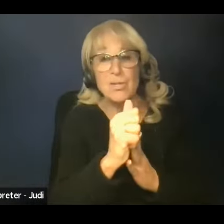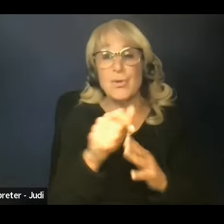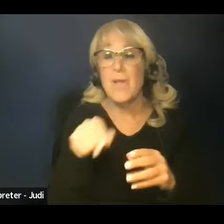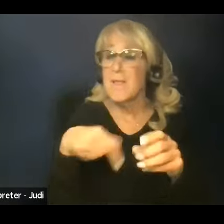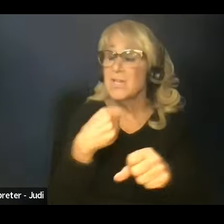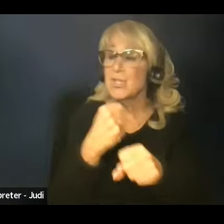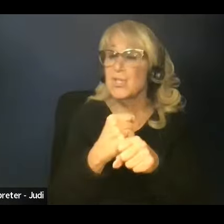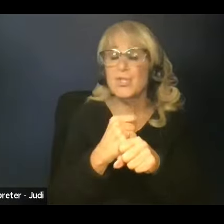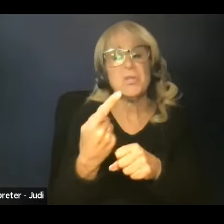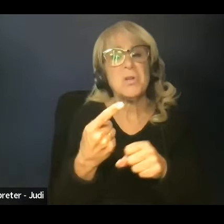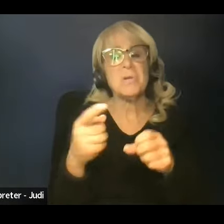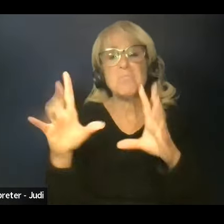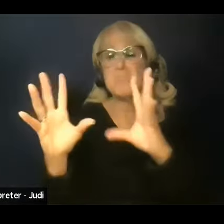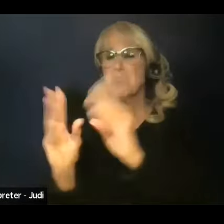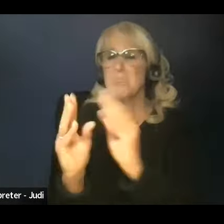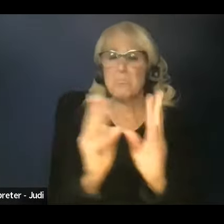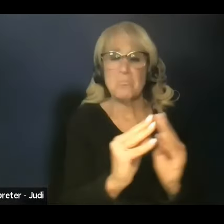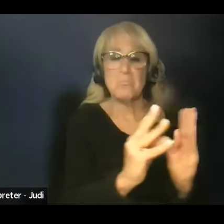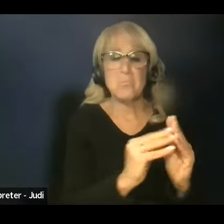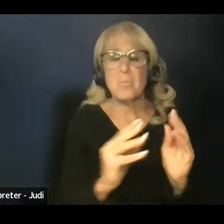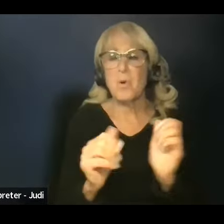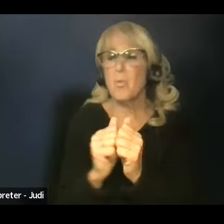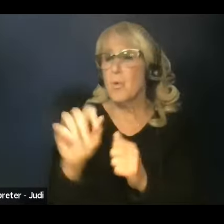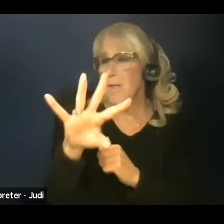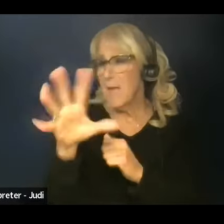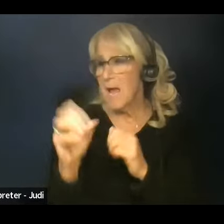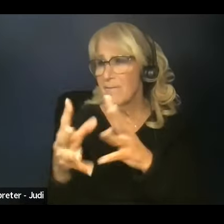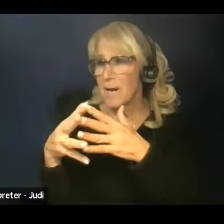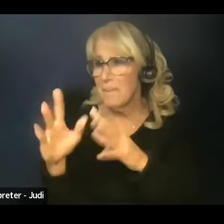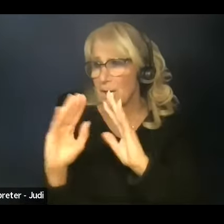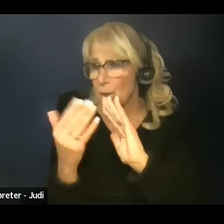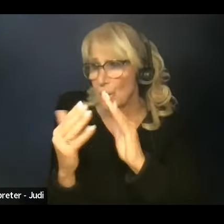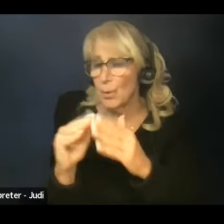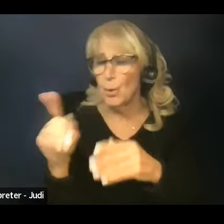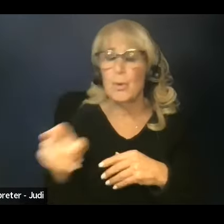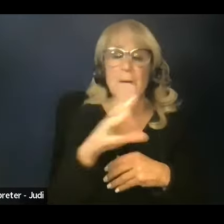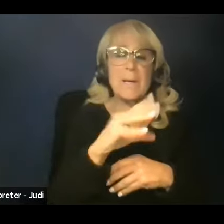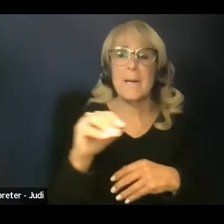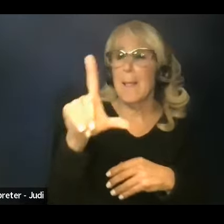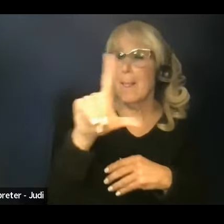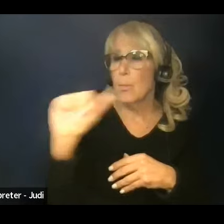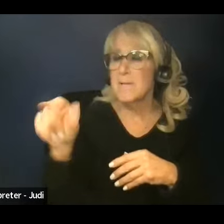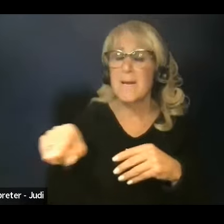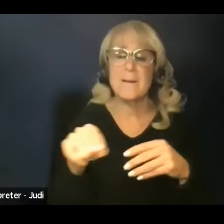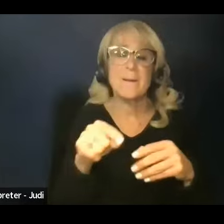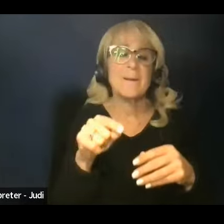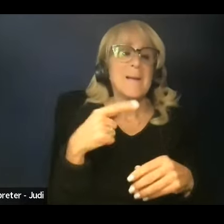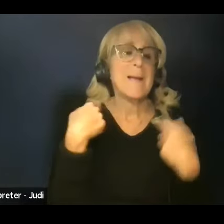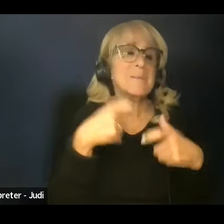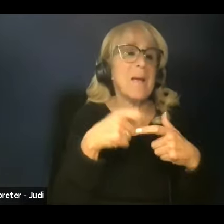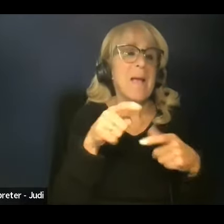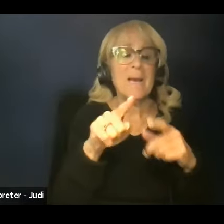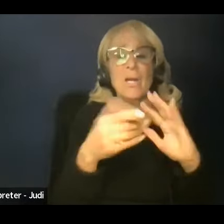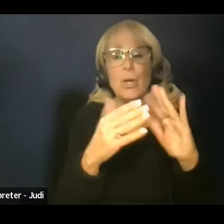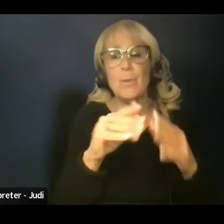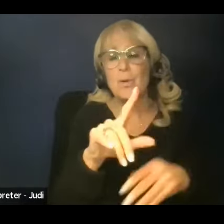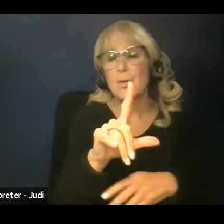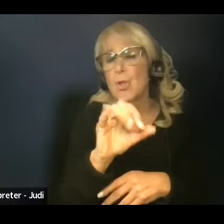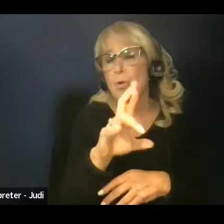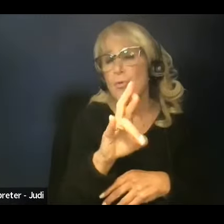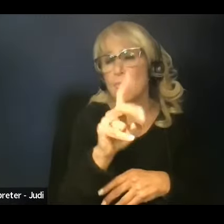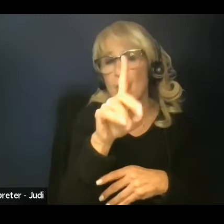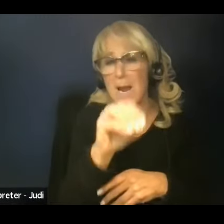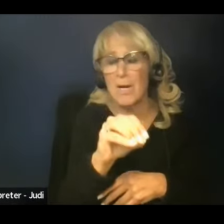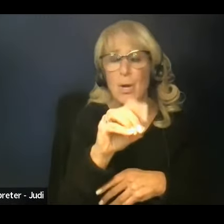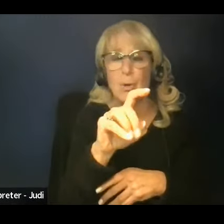across the country with the African American community in Louisiana, the Hispanic community in Laredo, Texas,